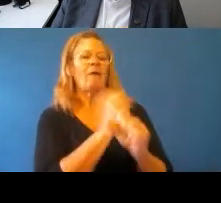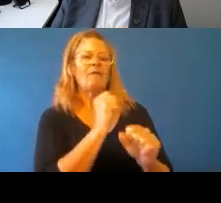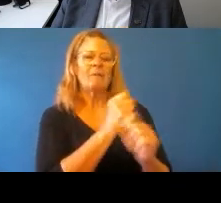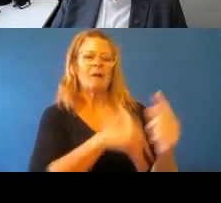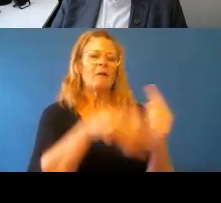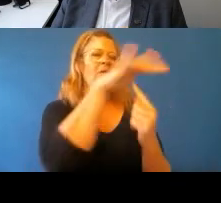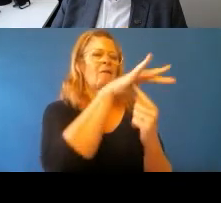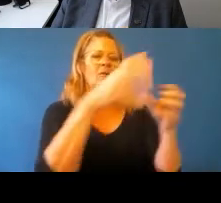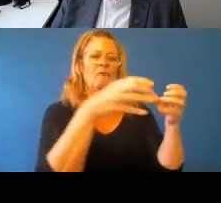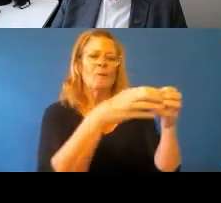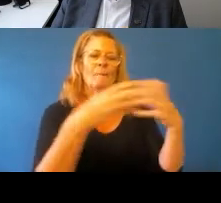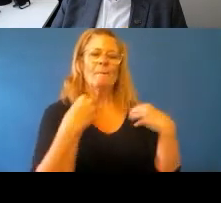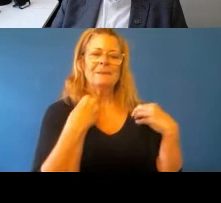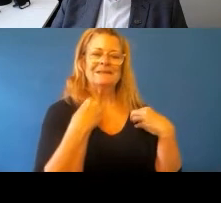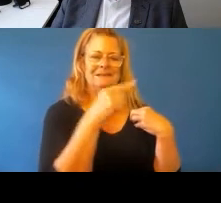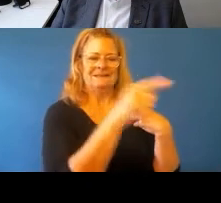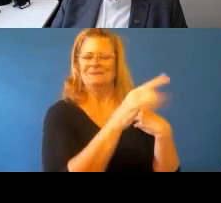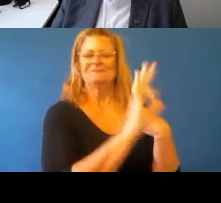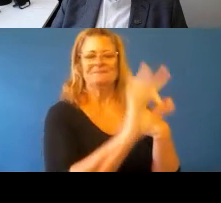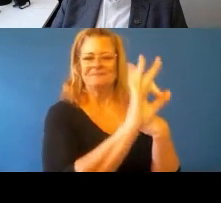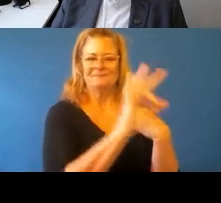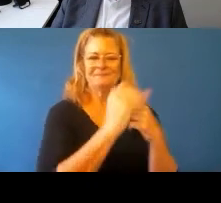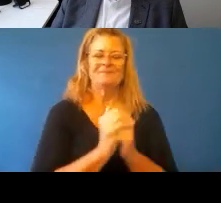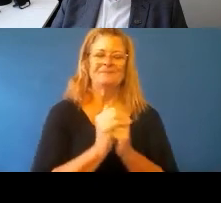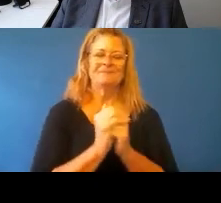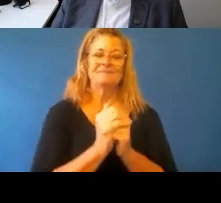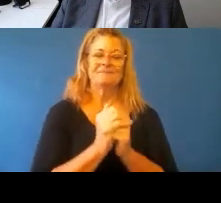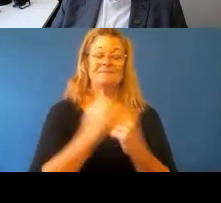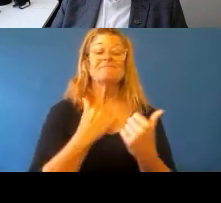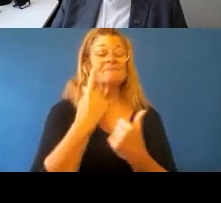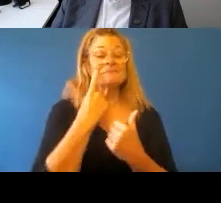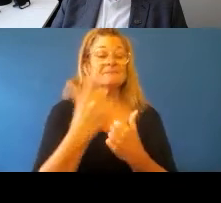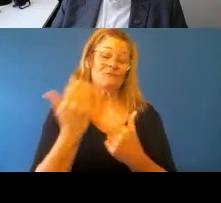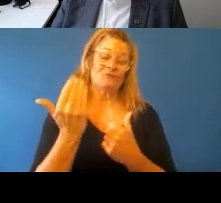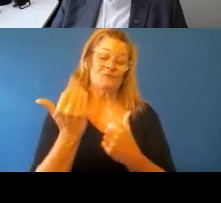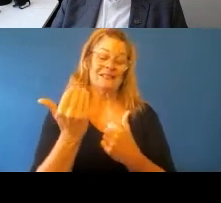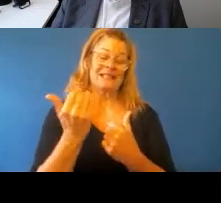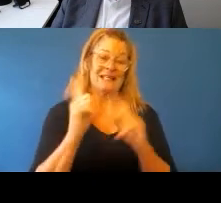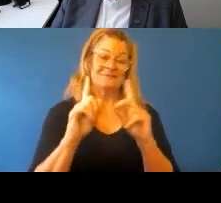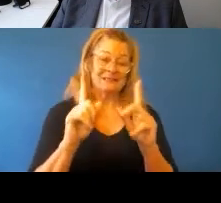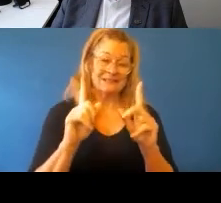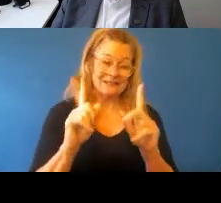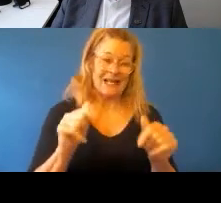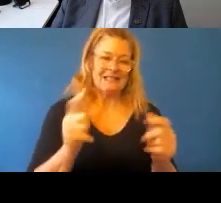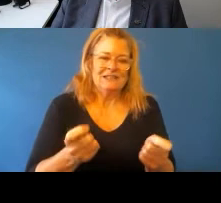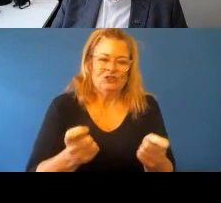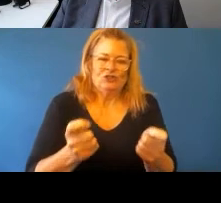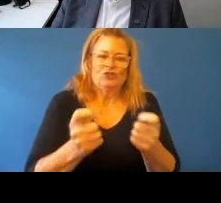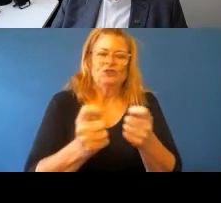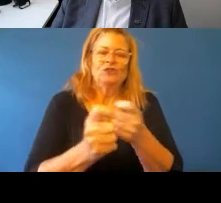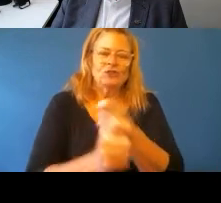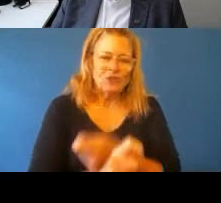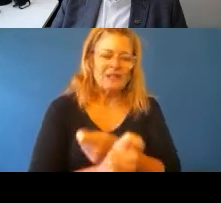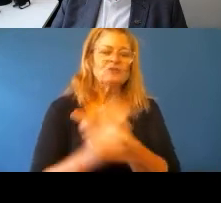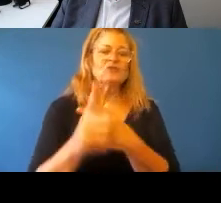there is real opportunity, there has been some significant shifts just recently. So at the end of last year, Victoria